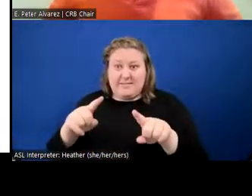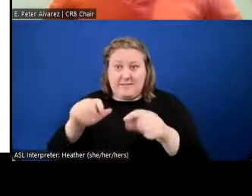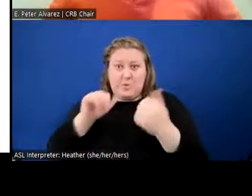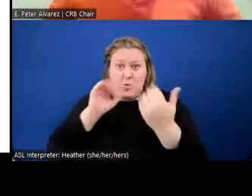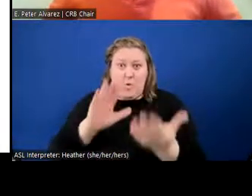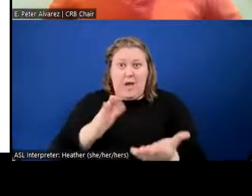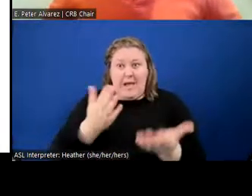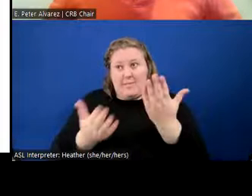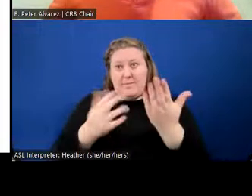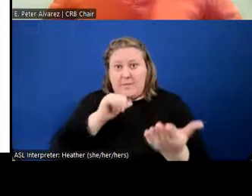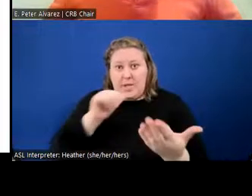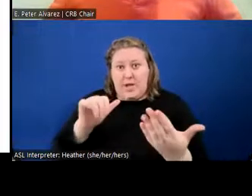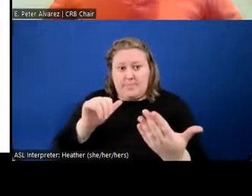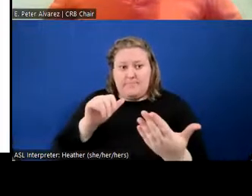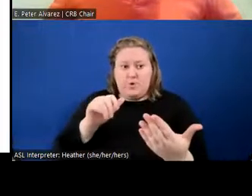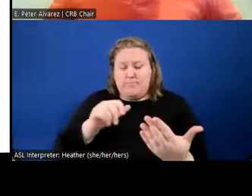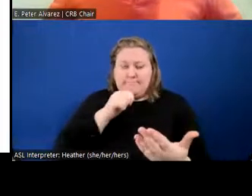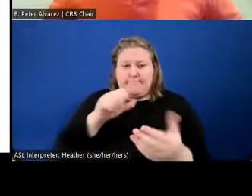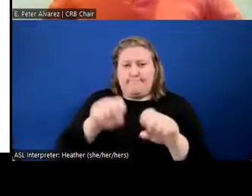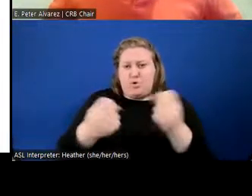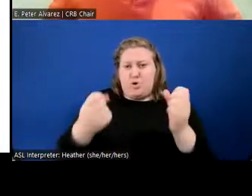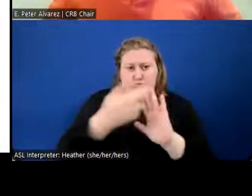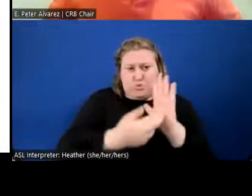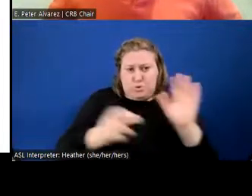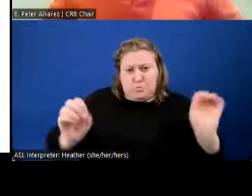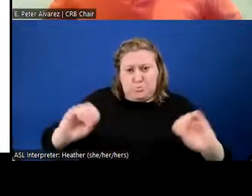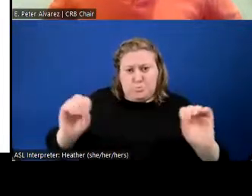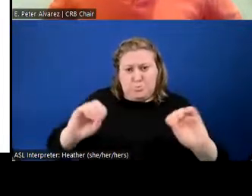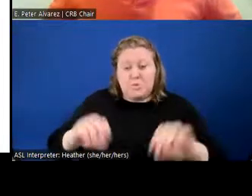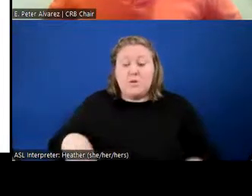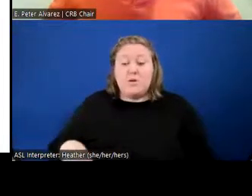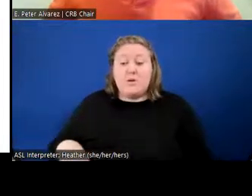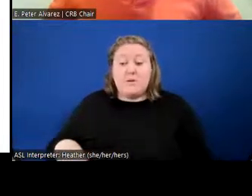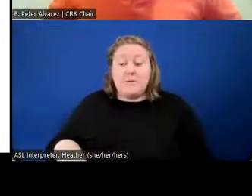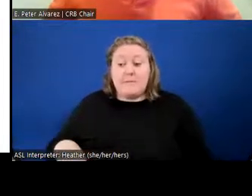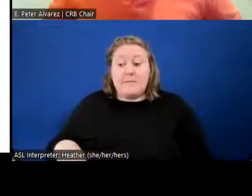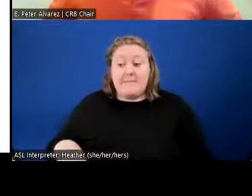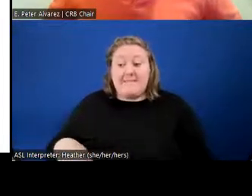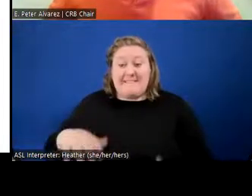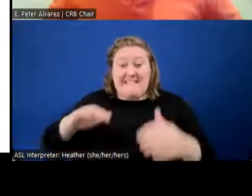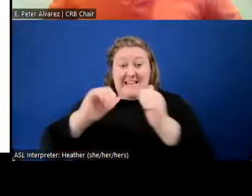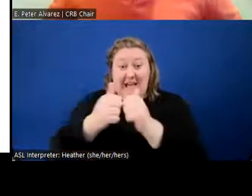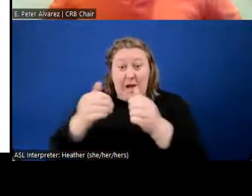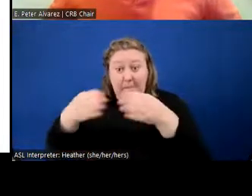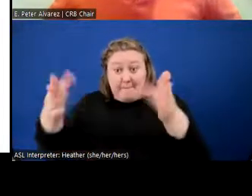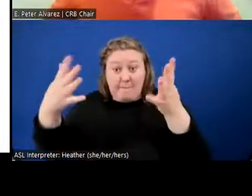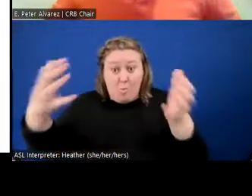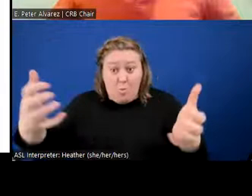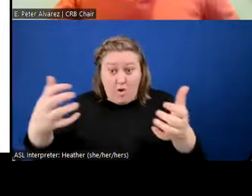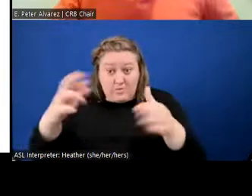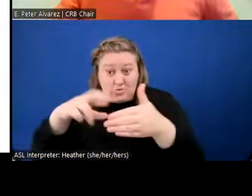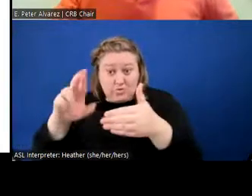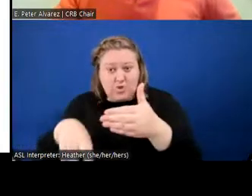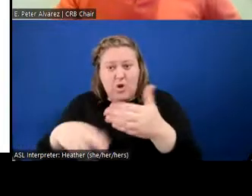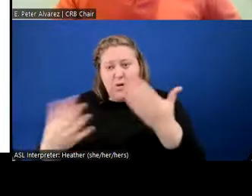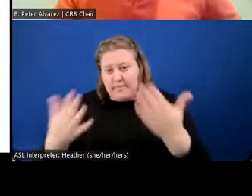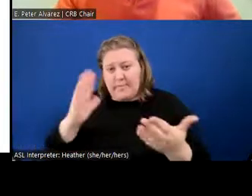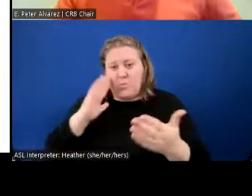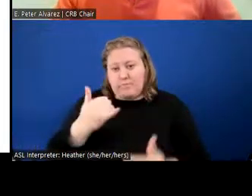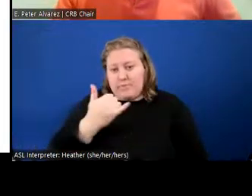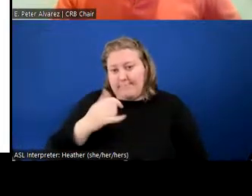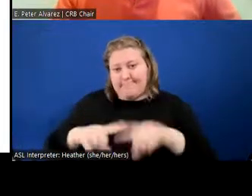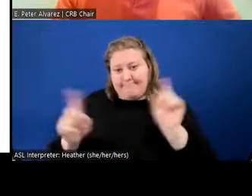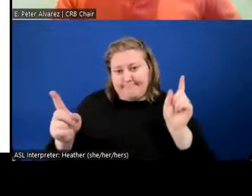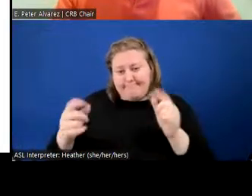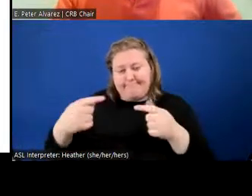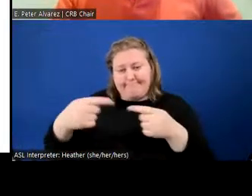may not and will not always result in the way that the public wants it to, but it is always done with a lot of chair,